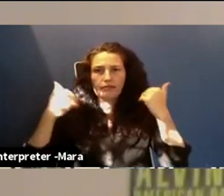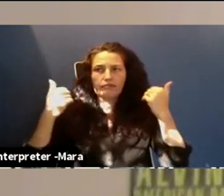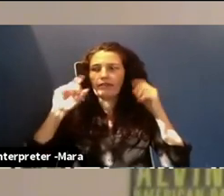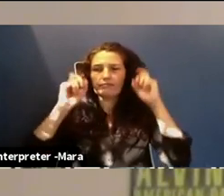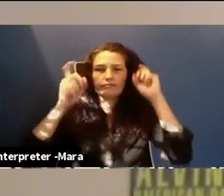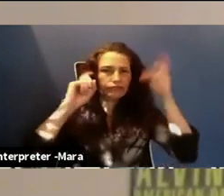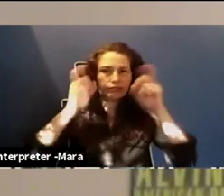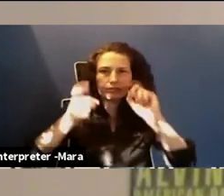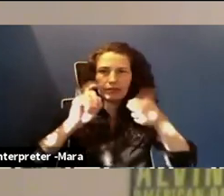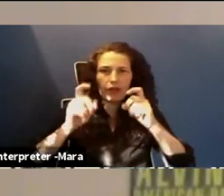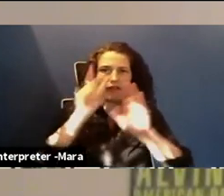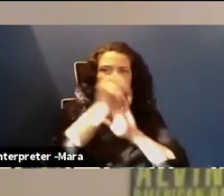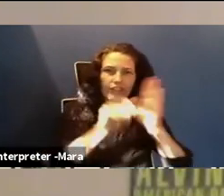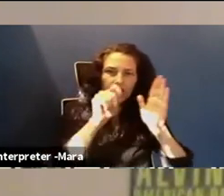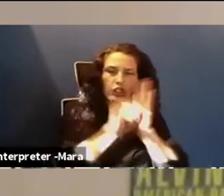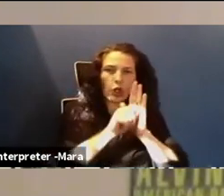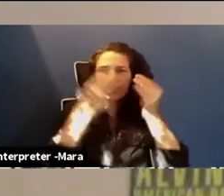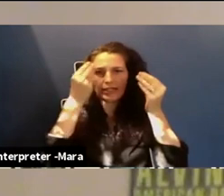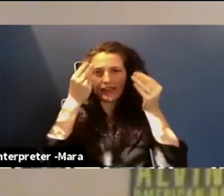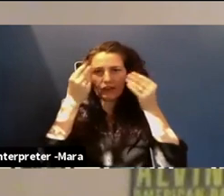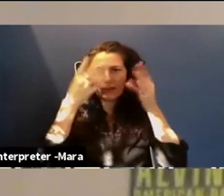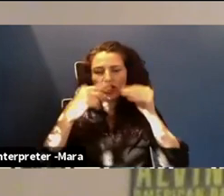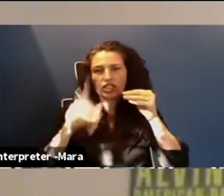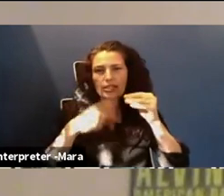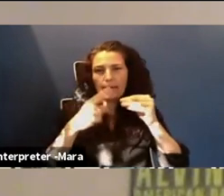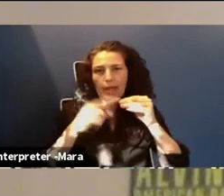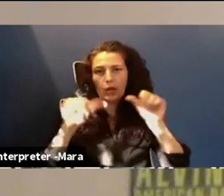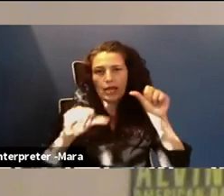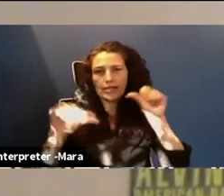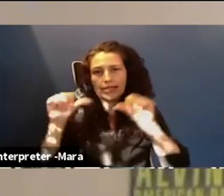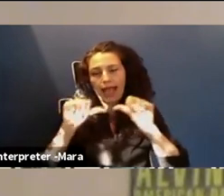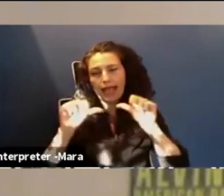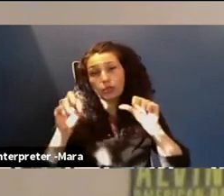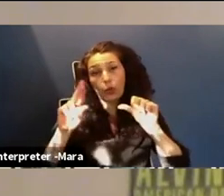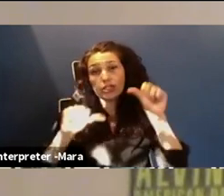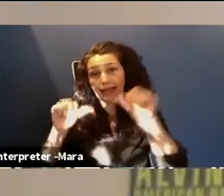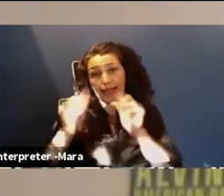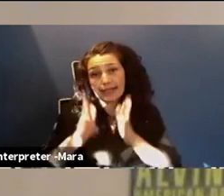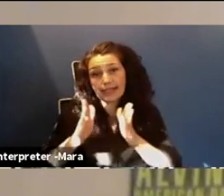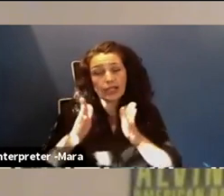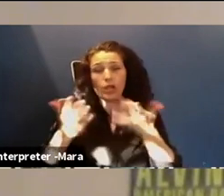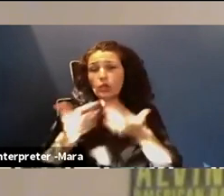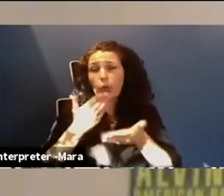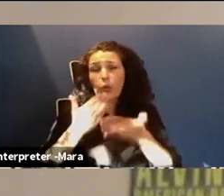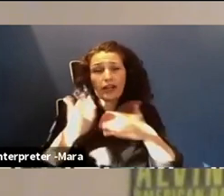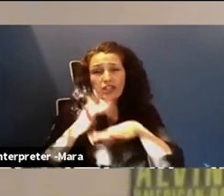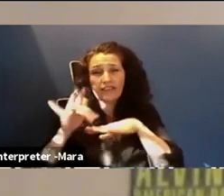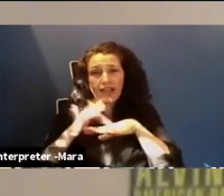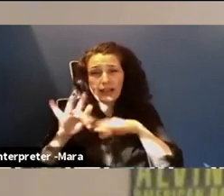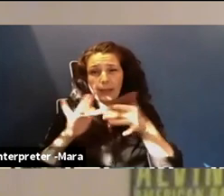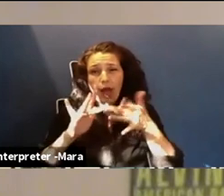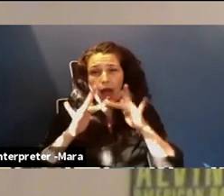information about science scientists. So I would say use what's available to you online